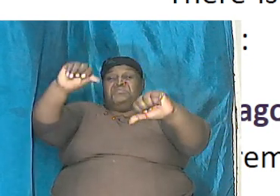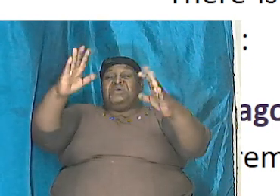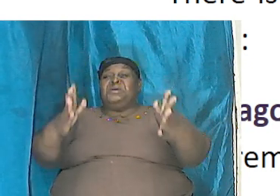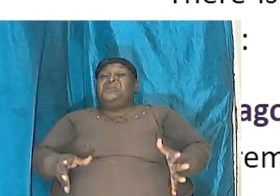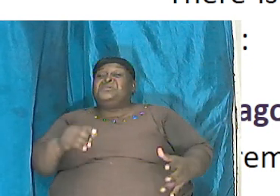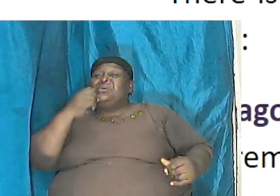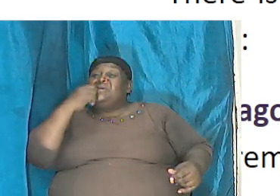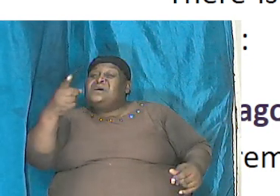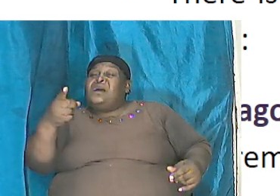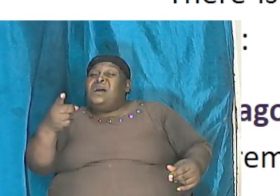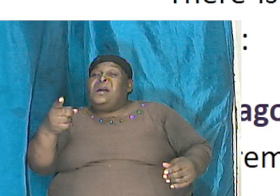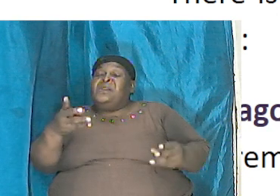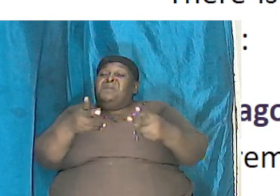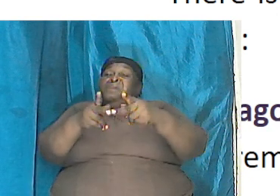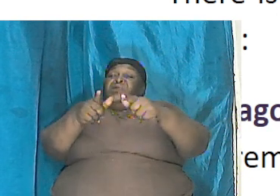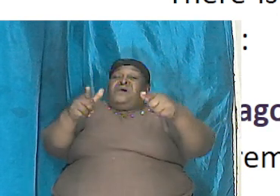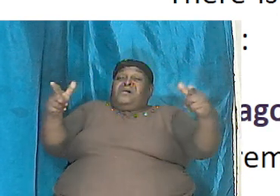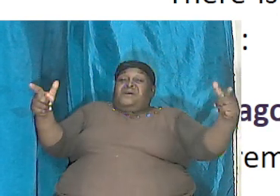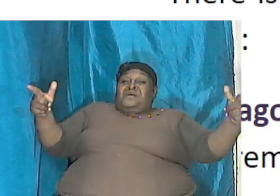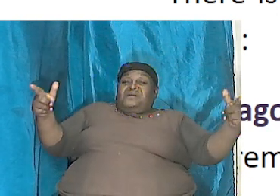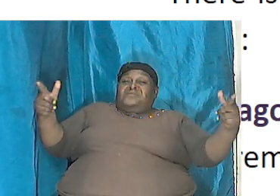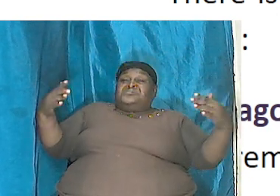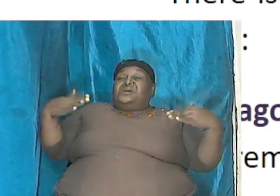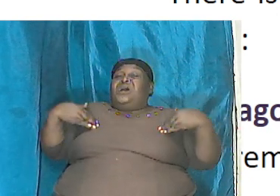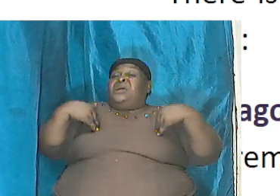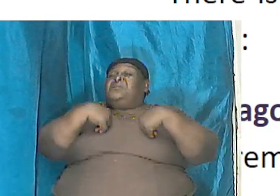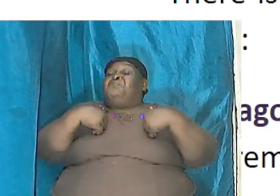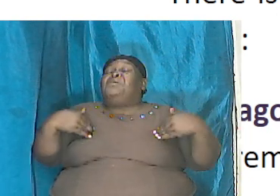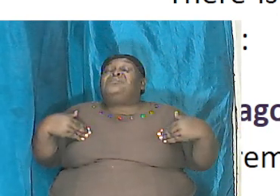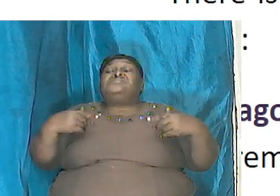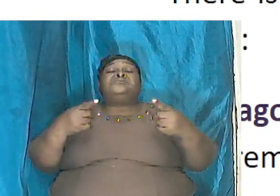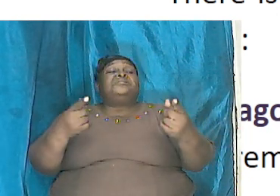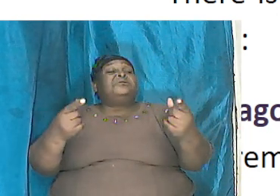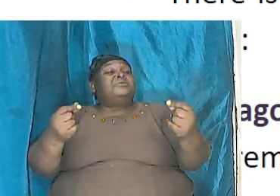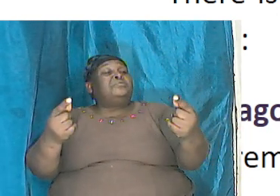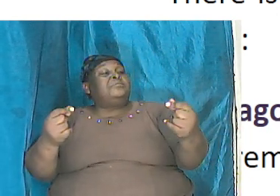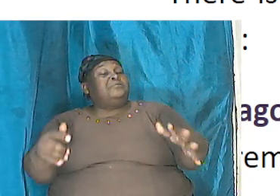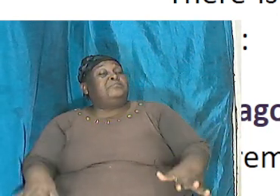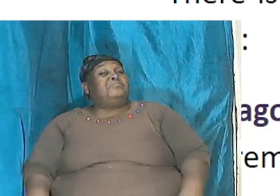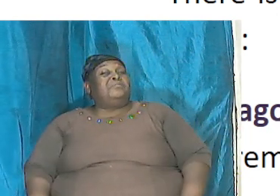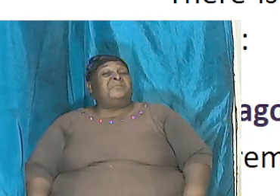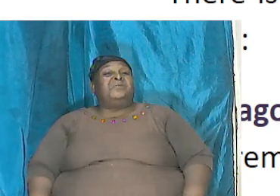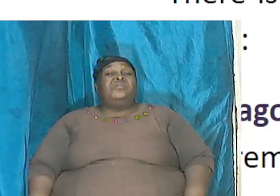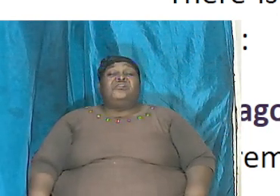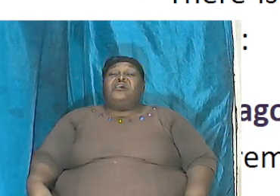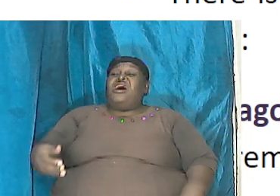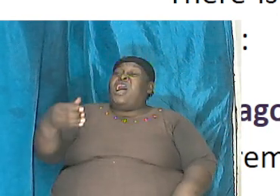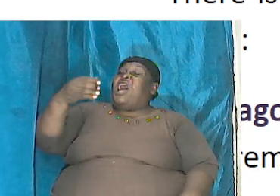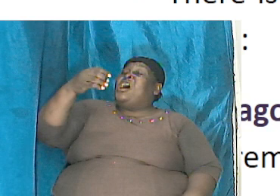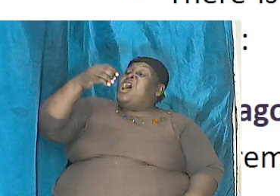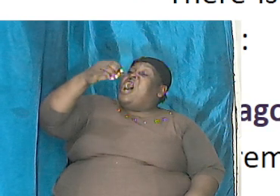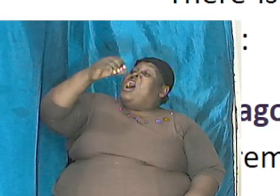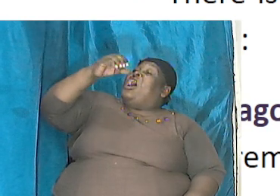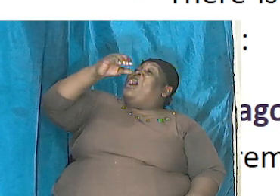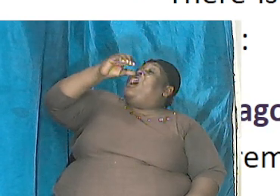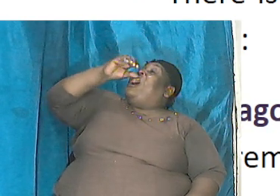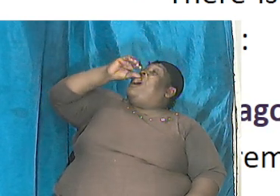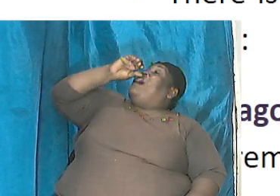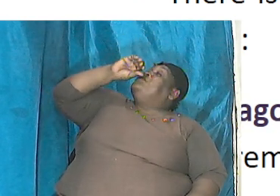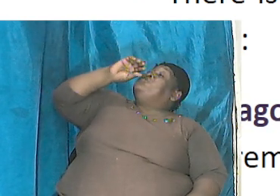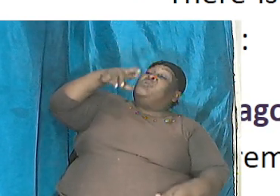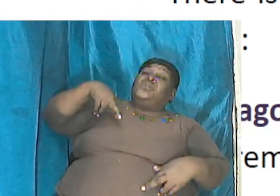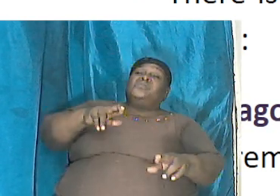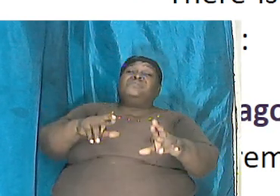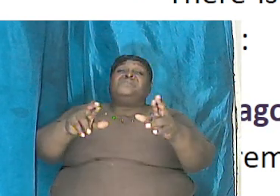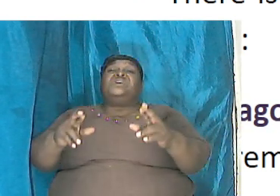large animals do it's as if they want to drink out the river it's as if their tails are so